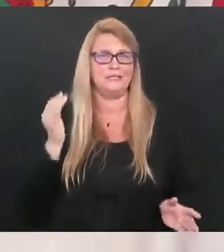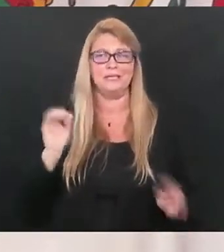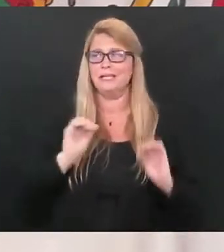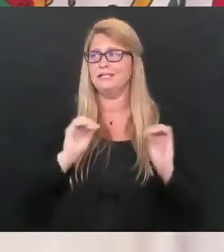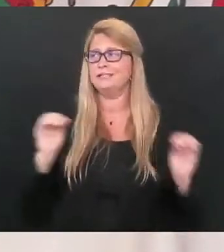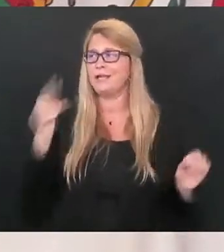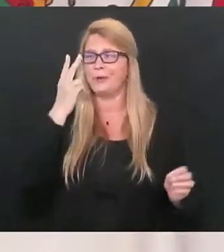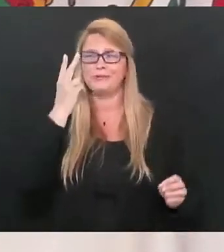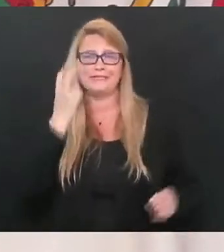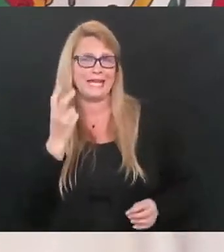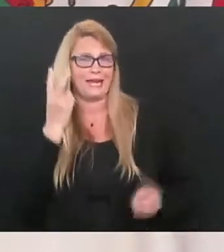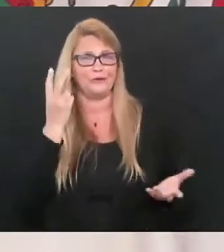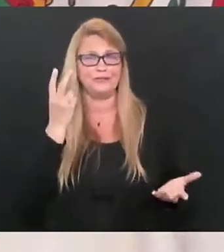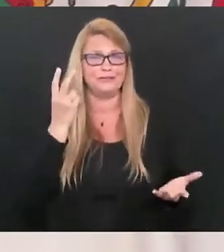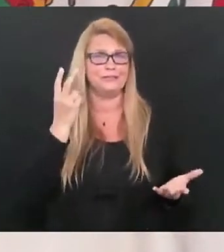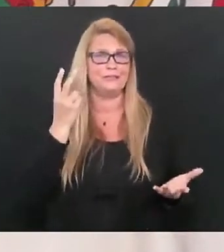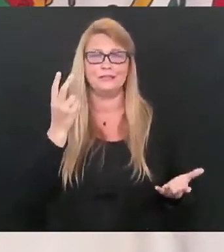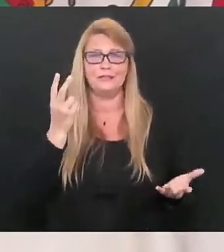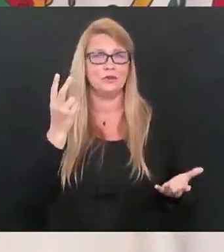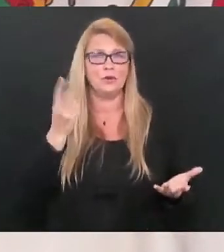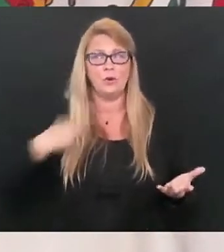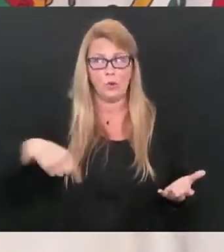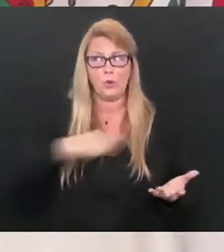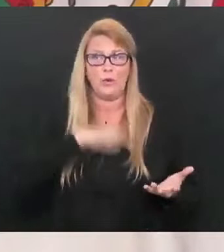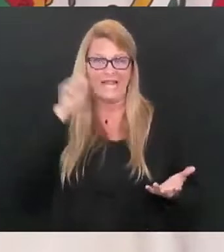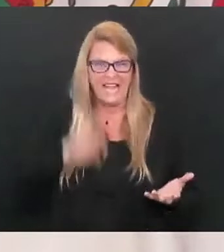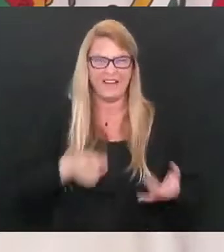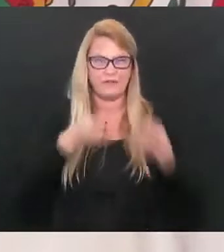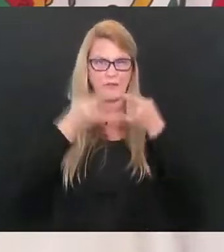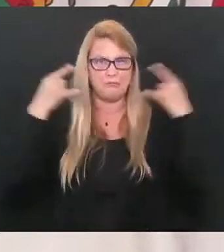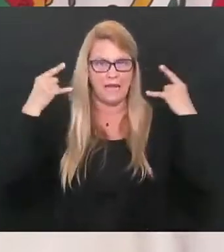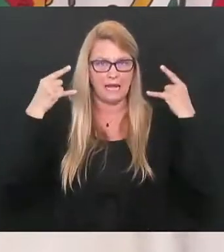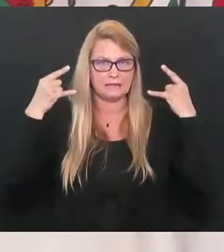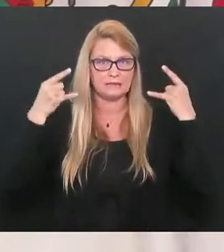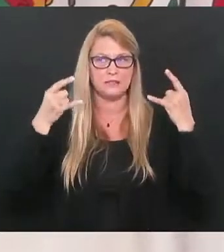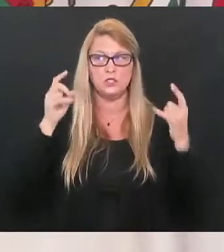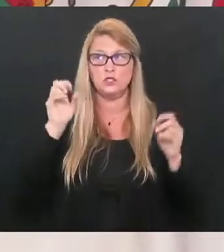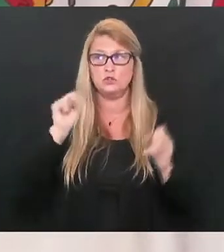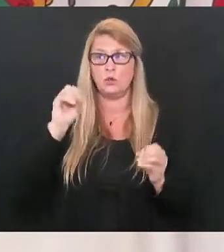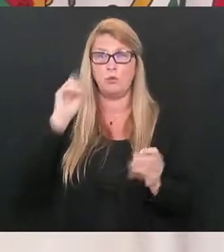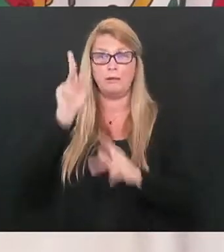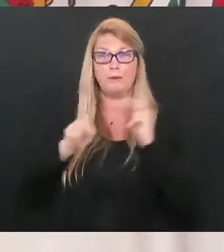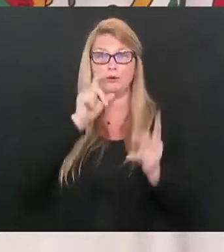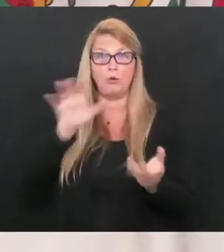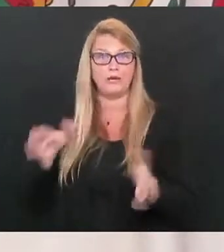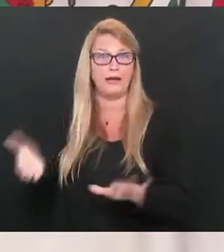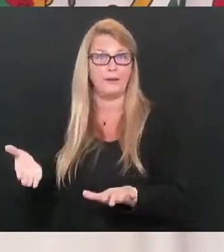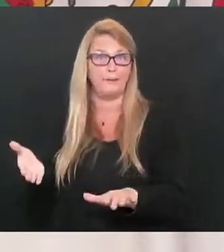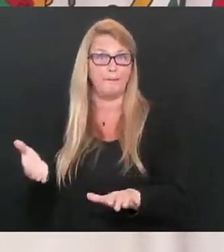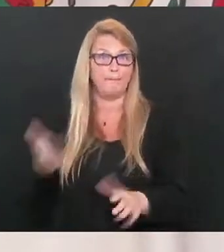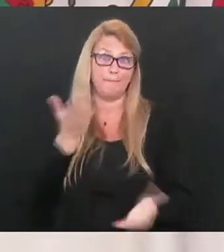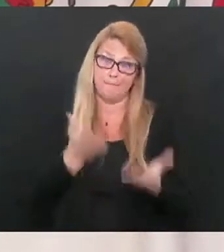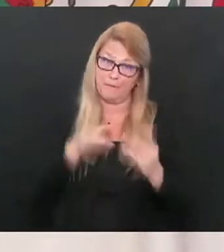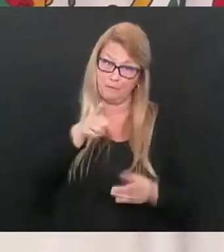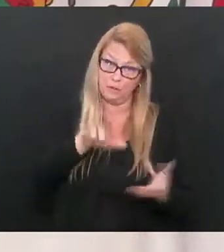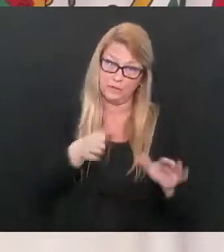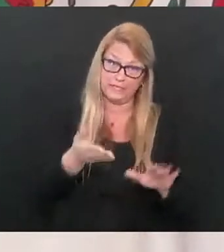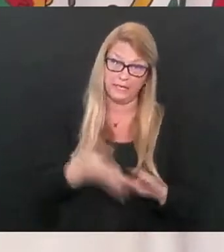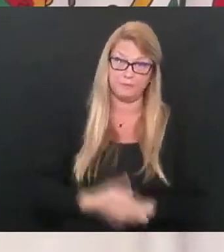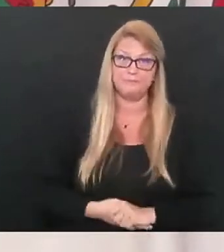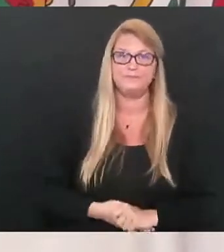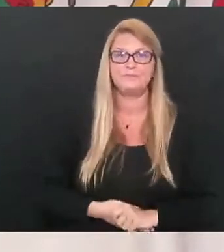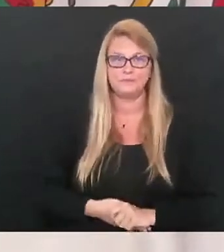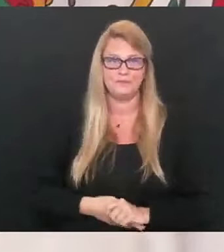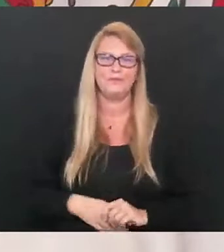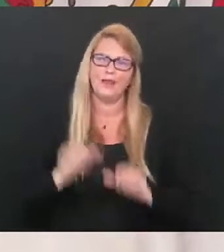question whatsoever, if we don't wear these masks, more people are going to die. And it may be you. So we've got